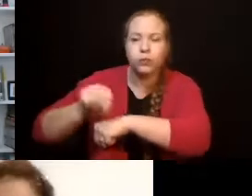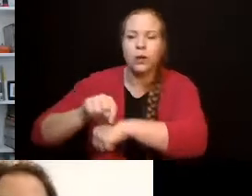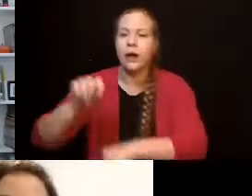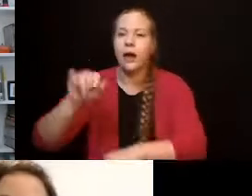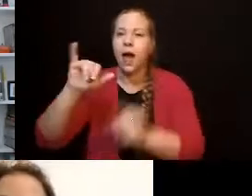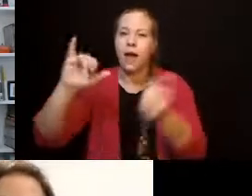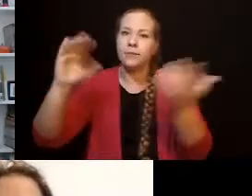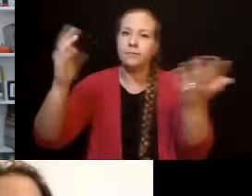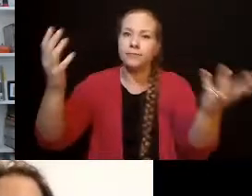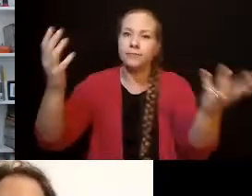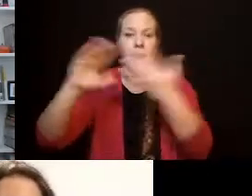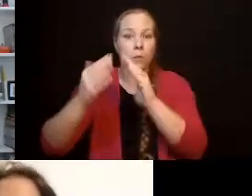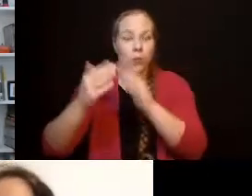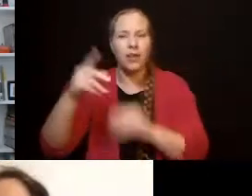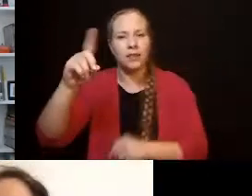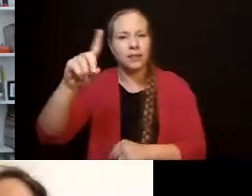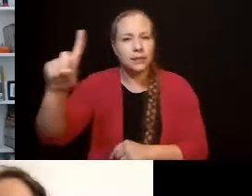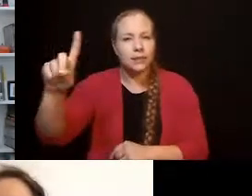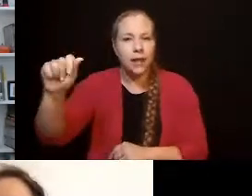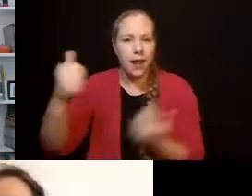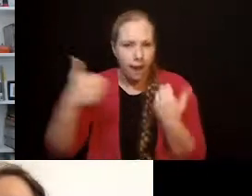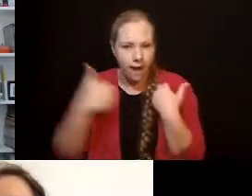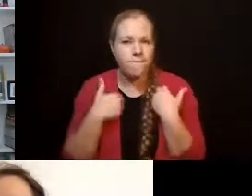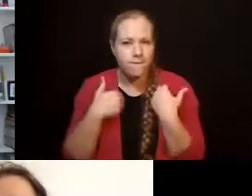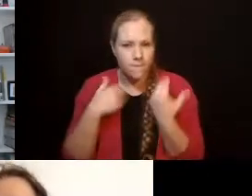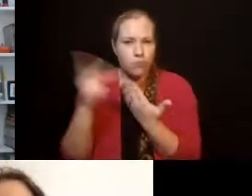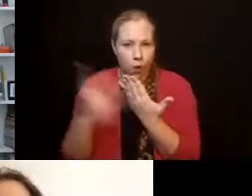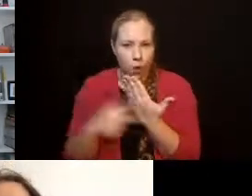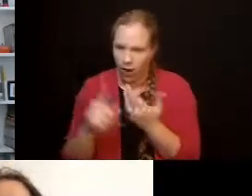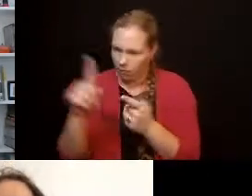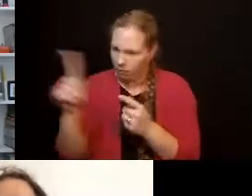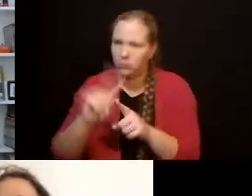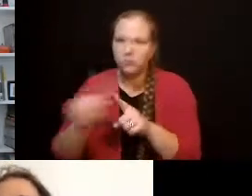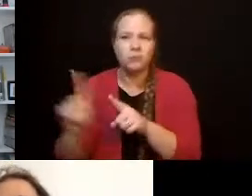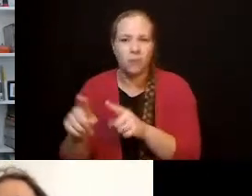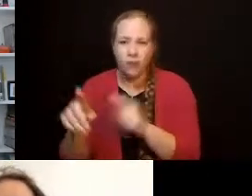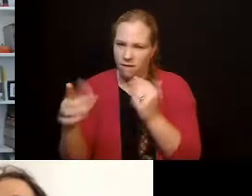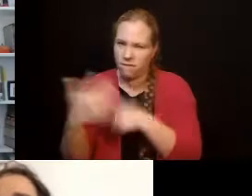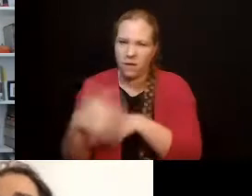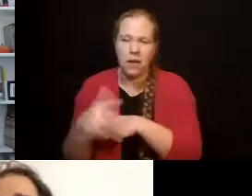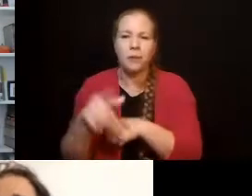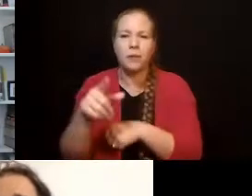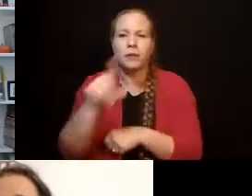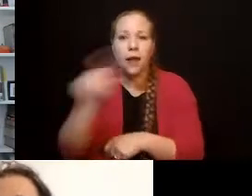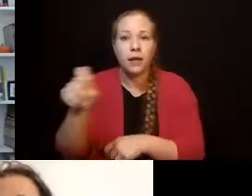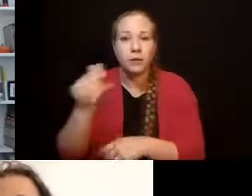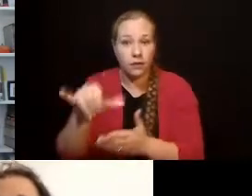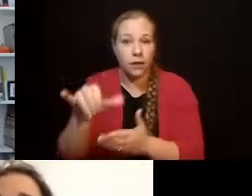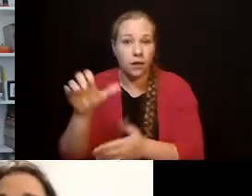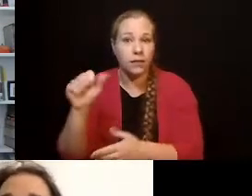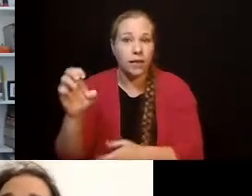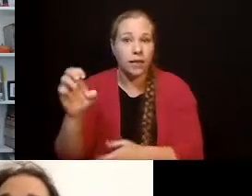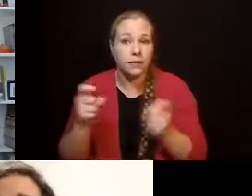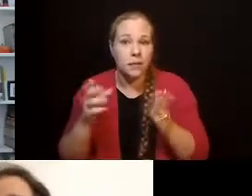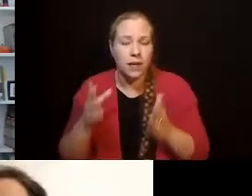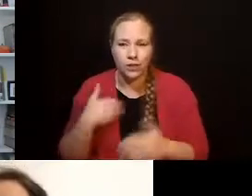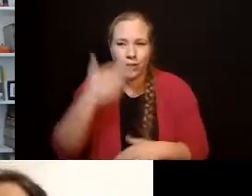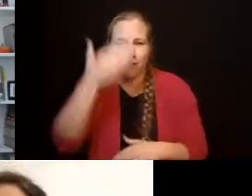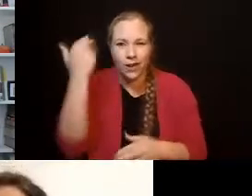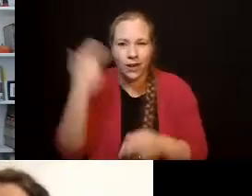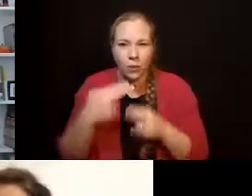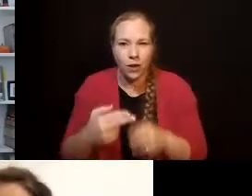Boy, I don't even know if that's the right term right now. But you could talk to your DD case manager. There's programs